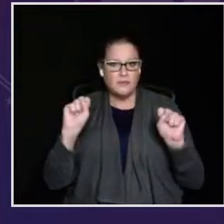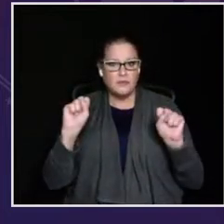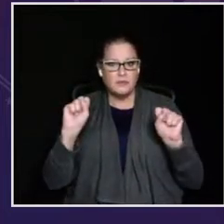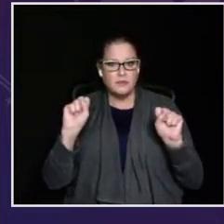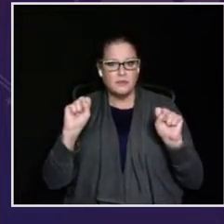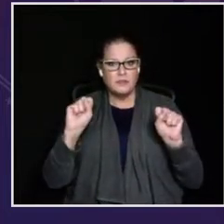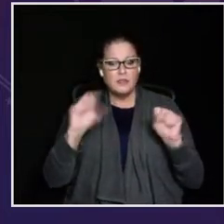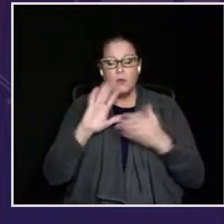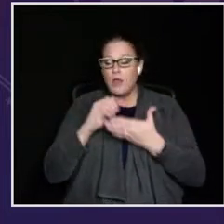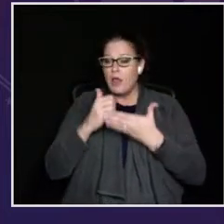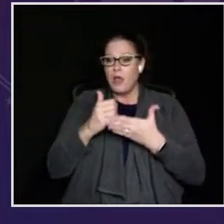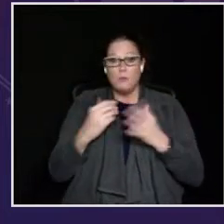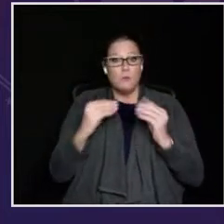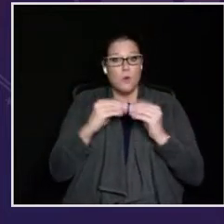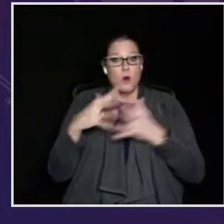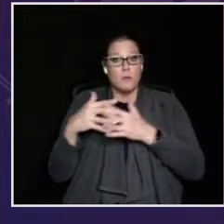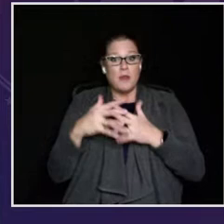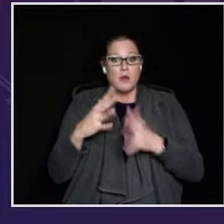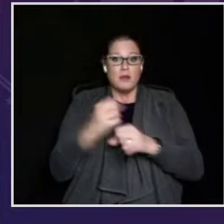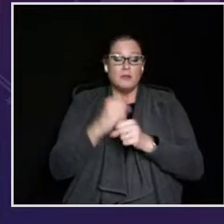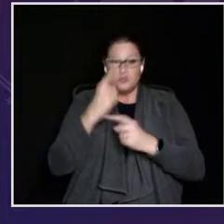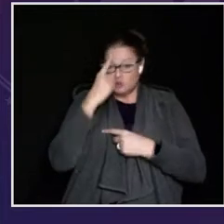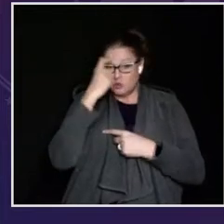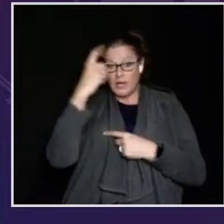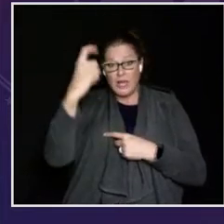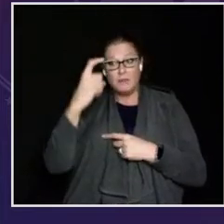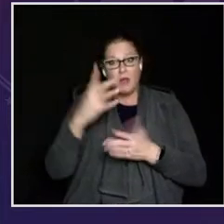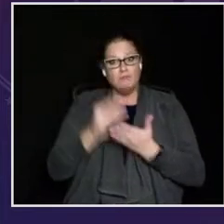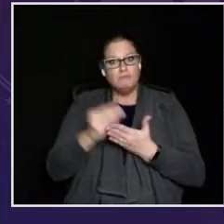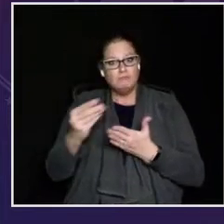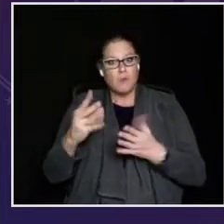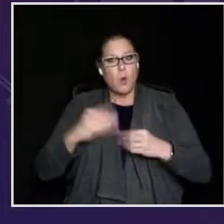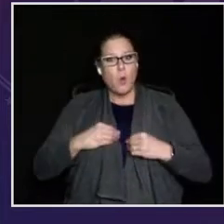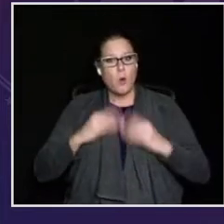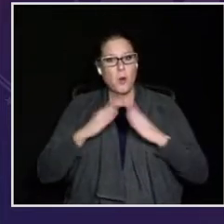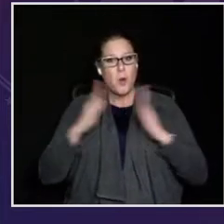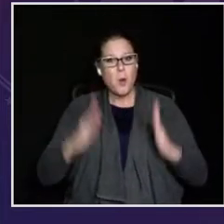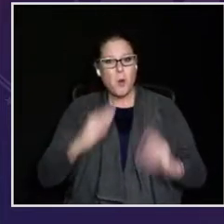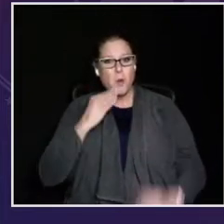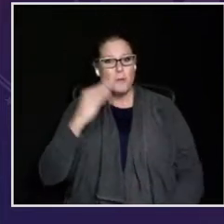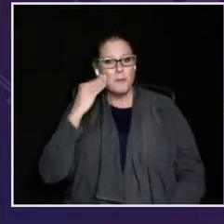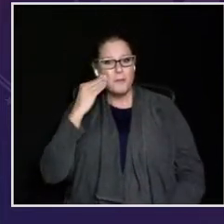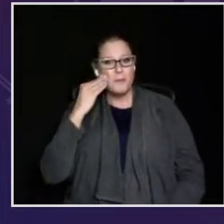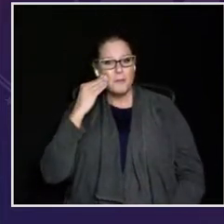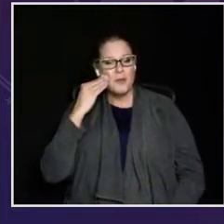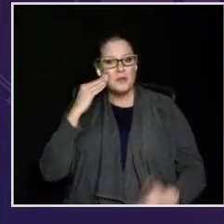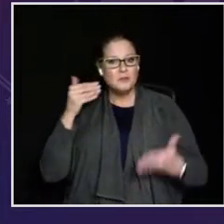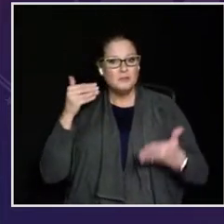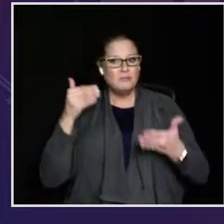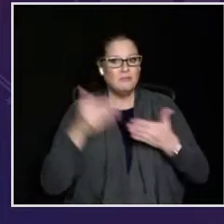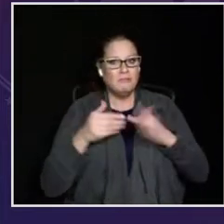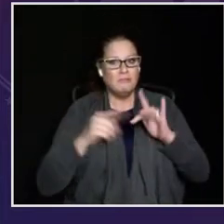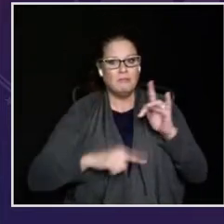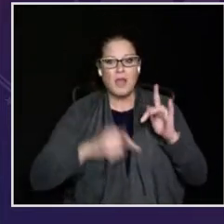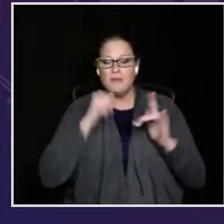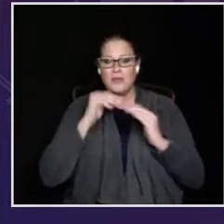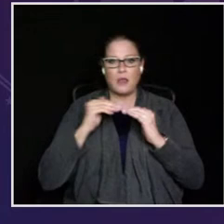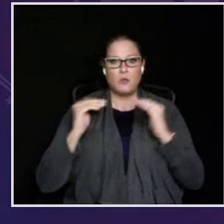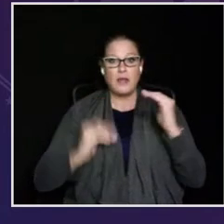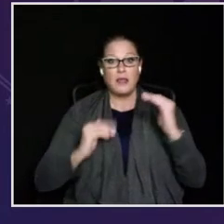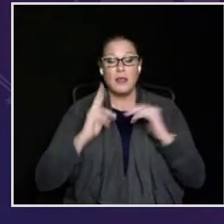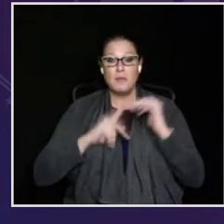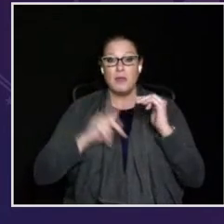community that is affordable, decent, and safe. We will help more Americans secure the dream of home ownership